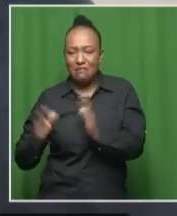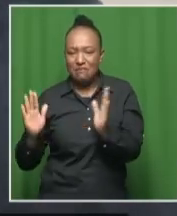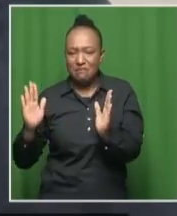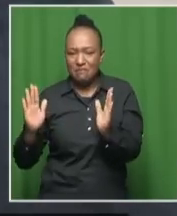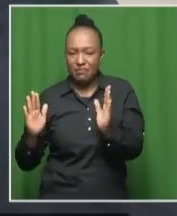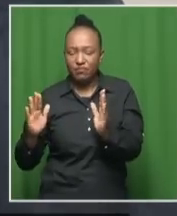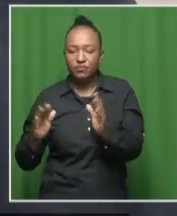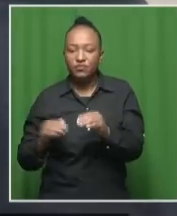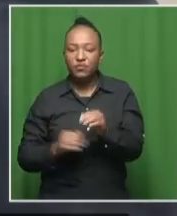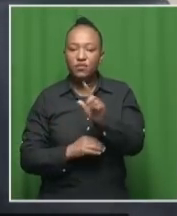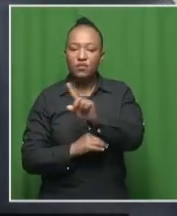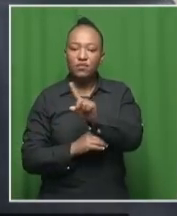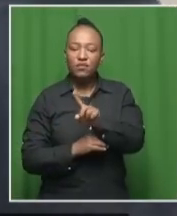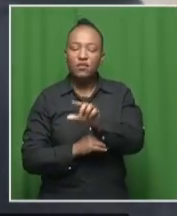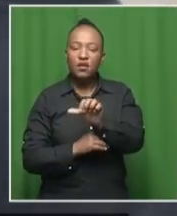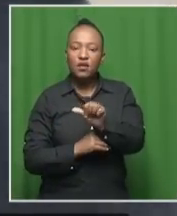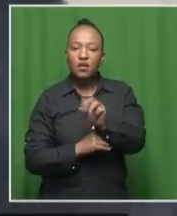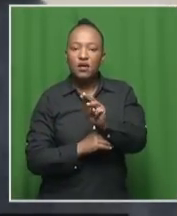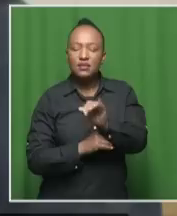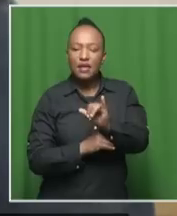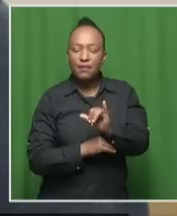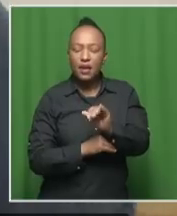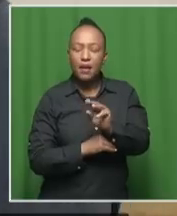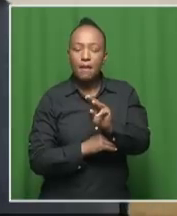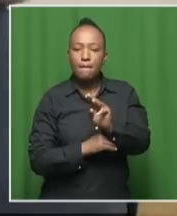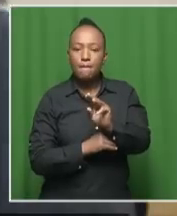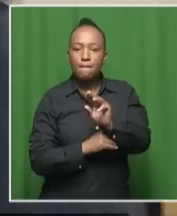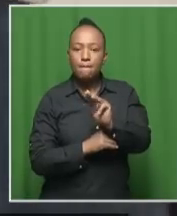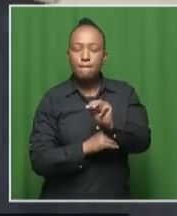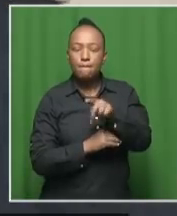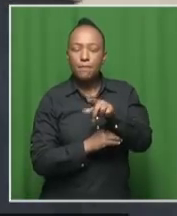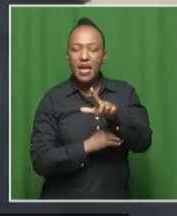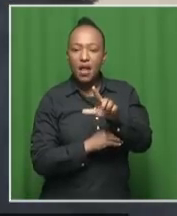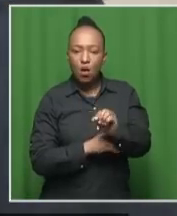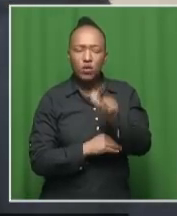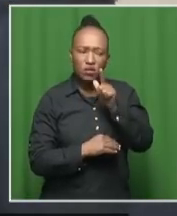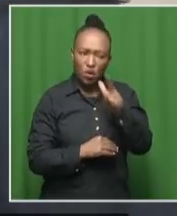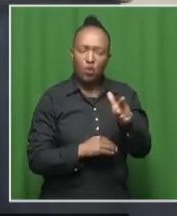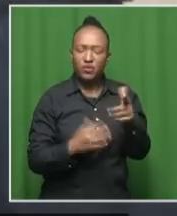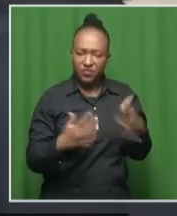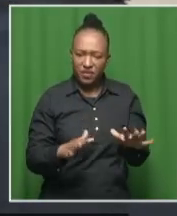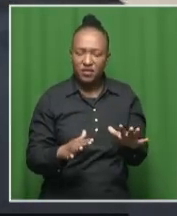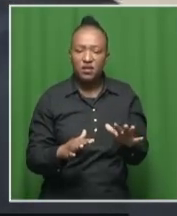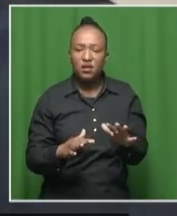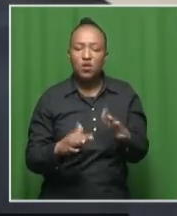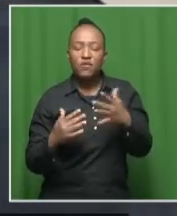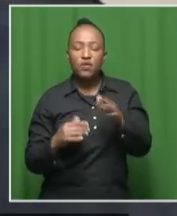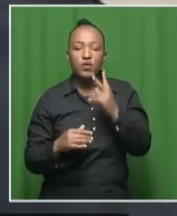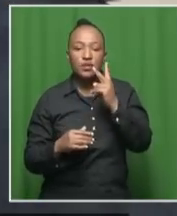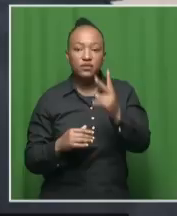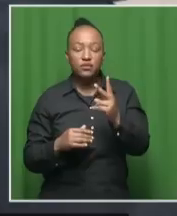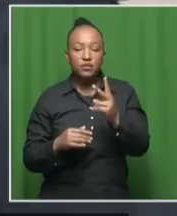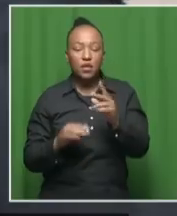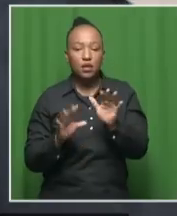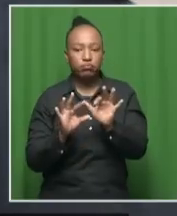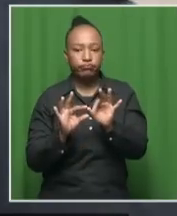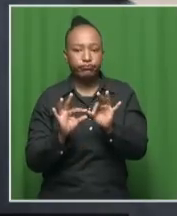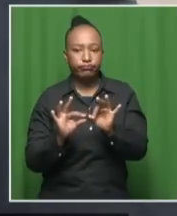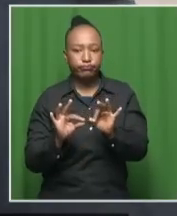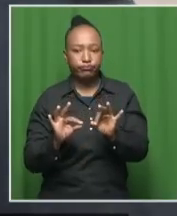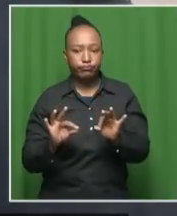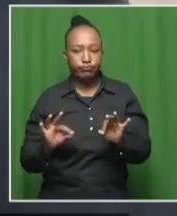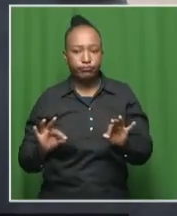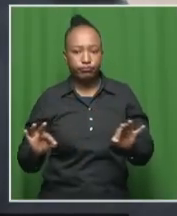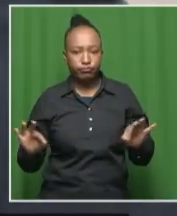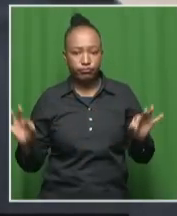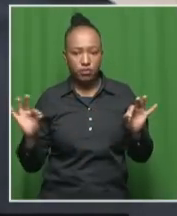Zamimpilo they are actually told that they need to stop moving around. And we saw that coming in this morning. It was quiet and we were